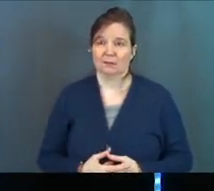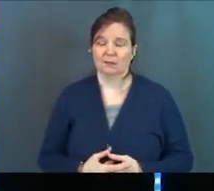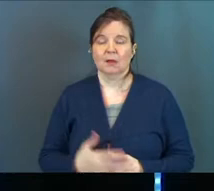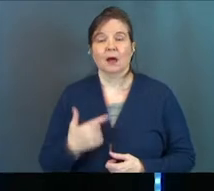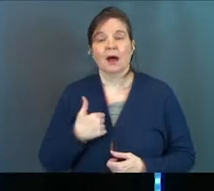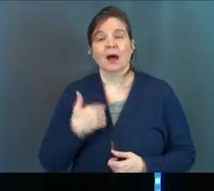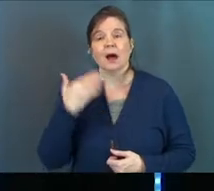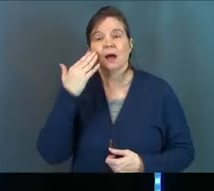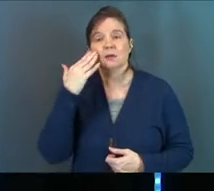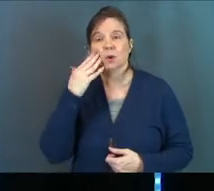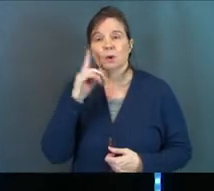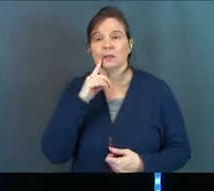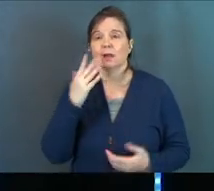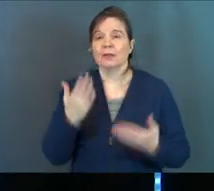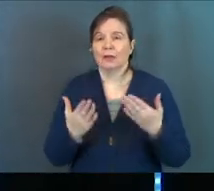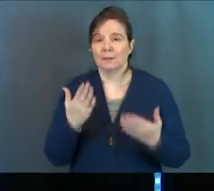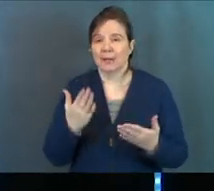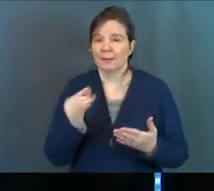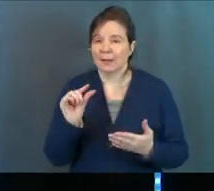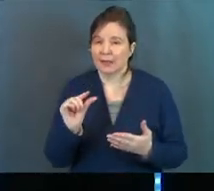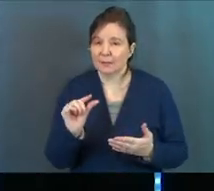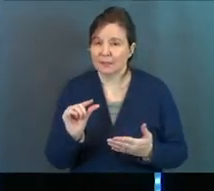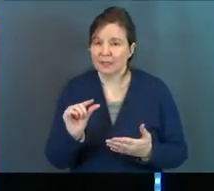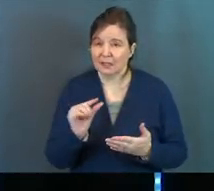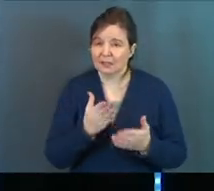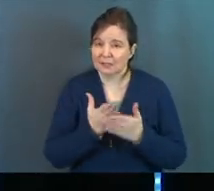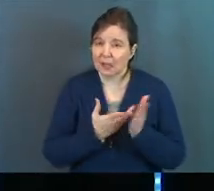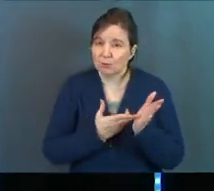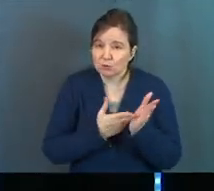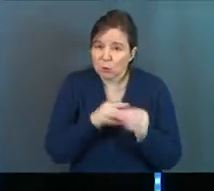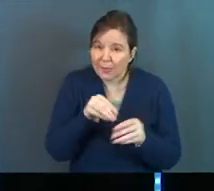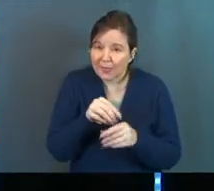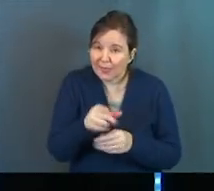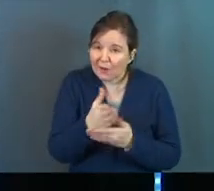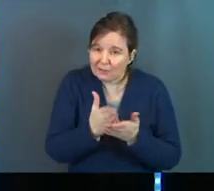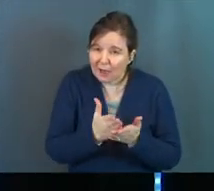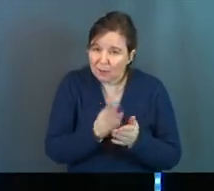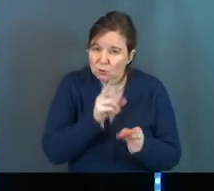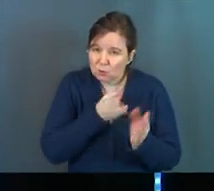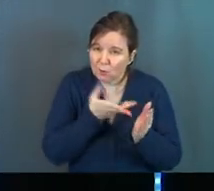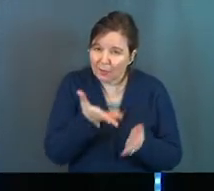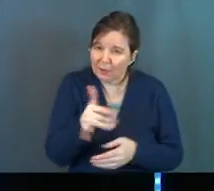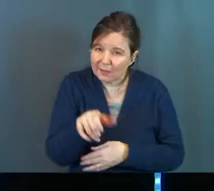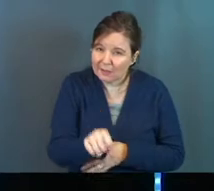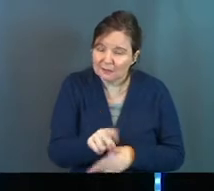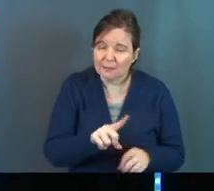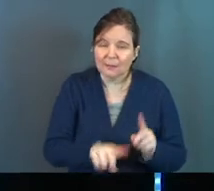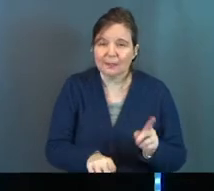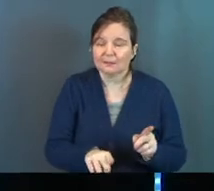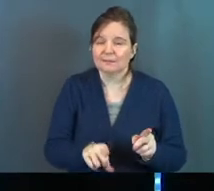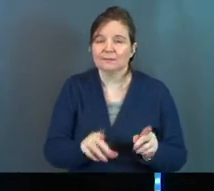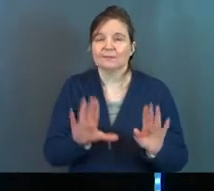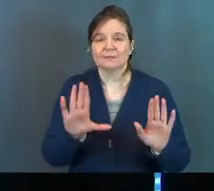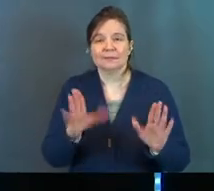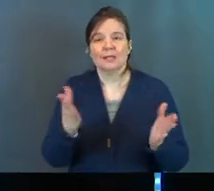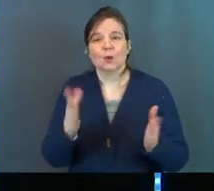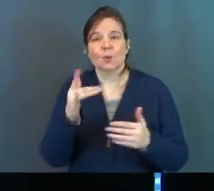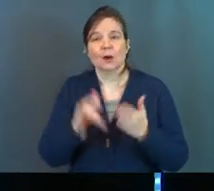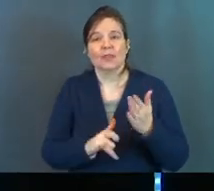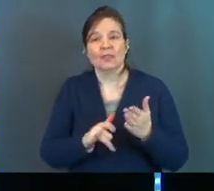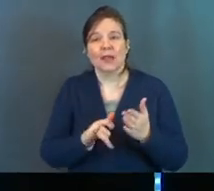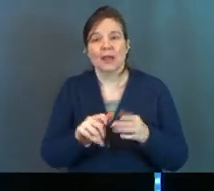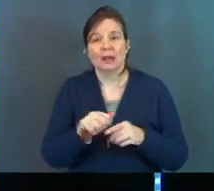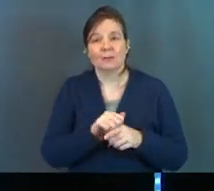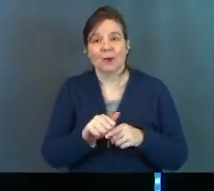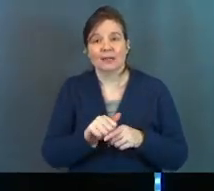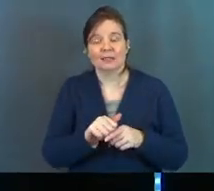And I know that there maybe is a bit of a seed of truth maybe in there somewhere. But here's what that